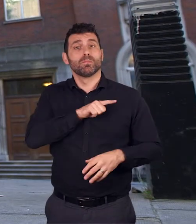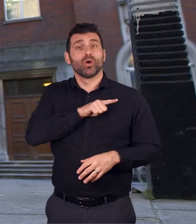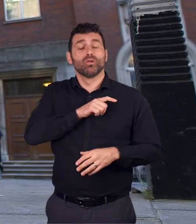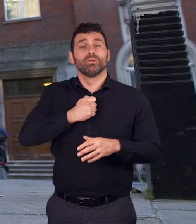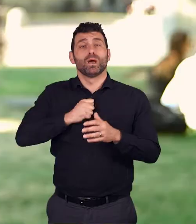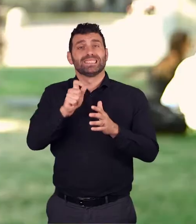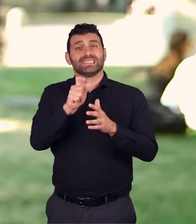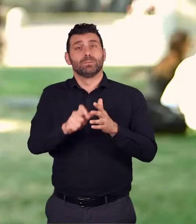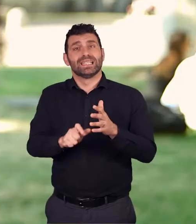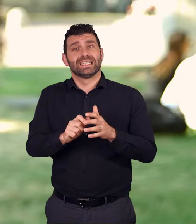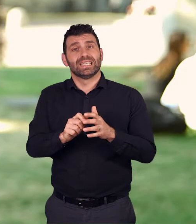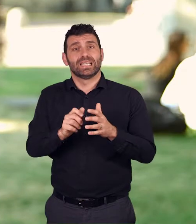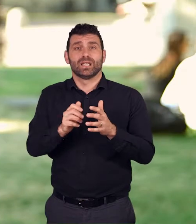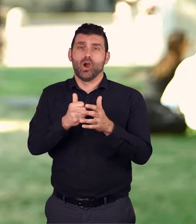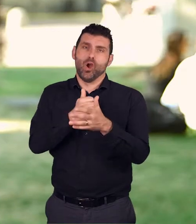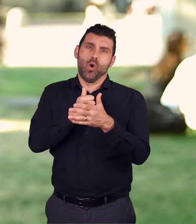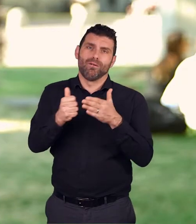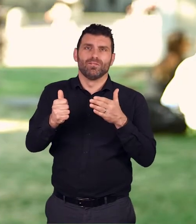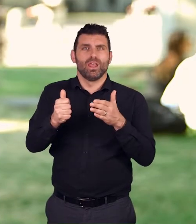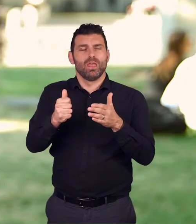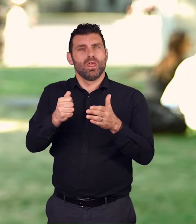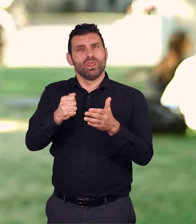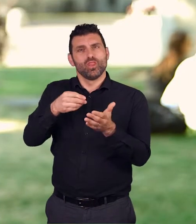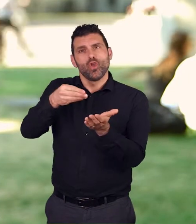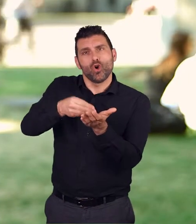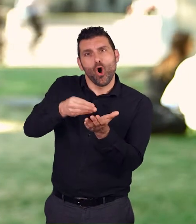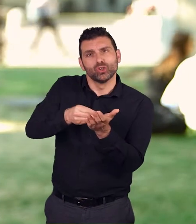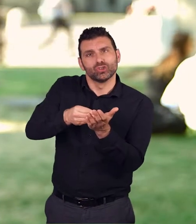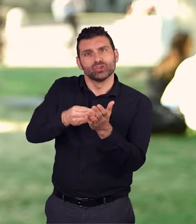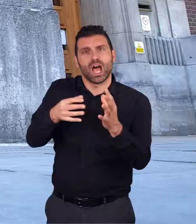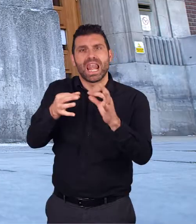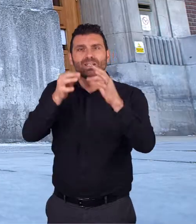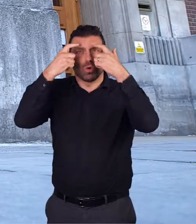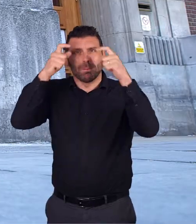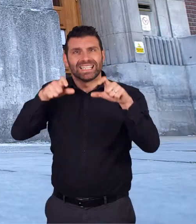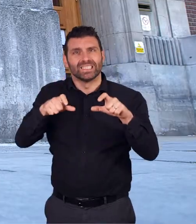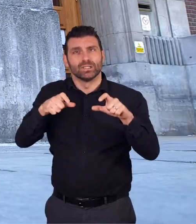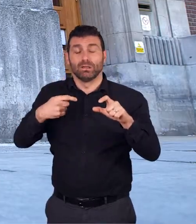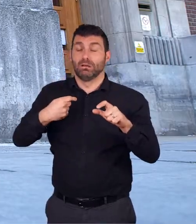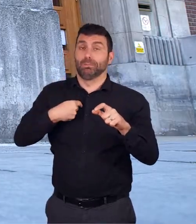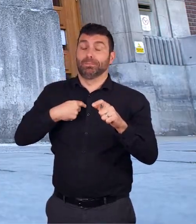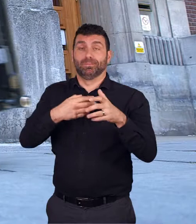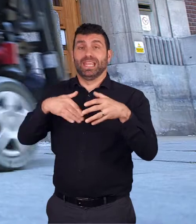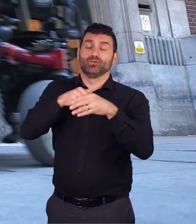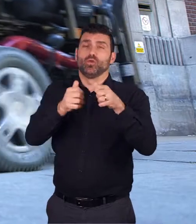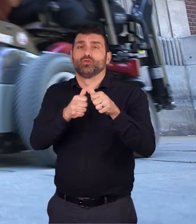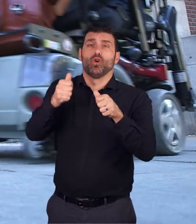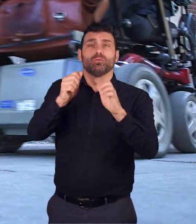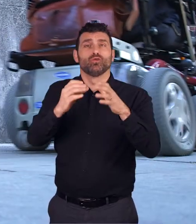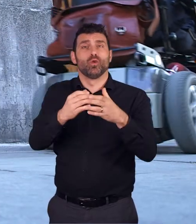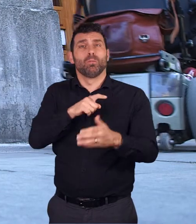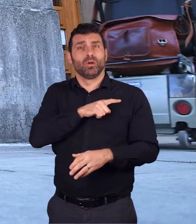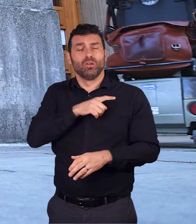because of the nature of my disability you often get put into the top tier of accommodation costs